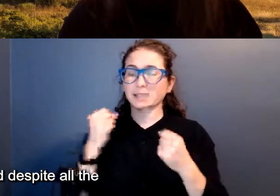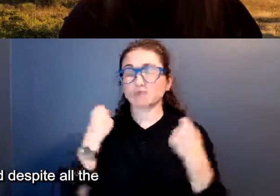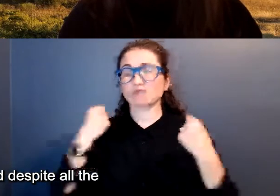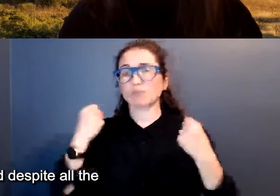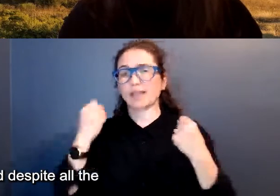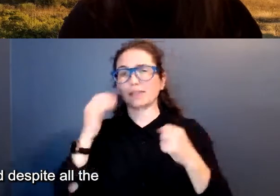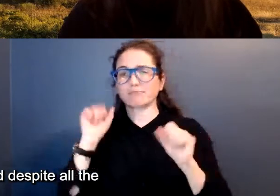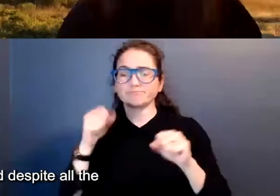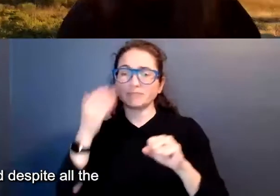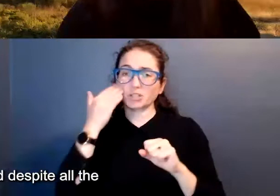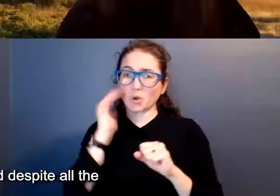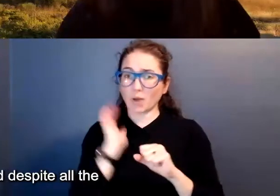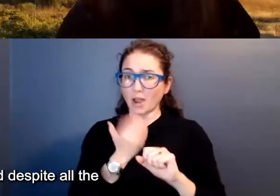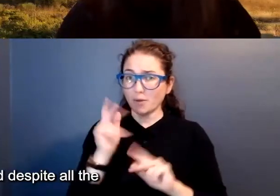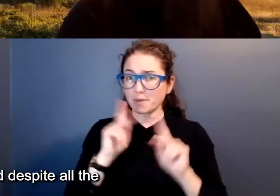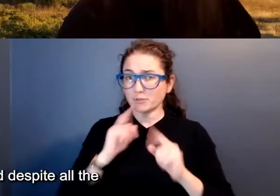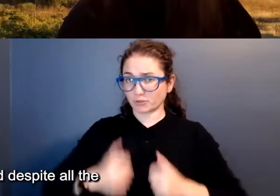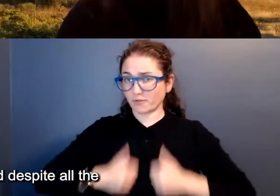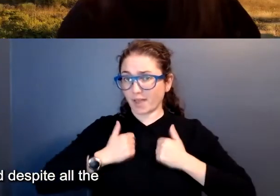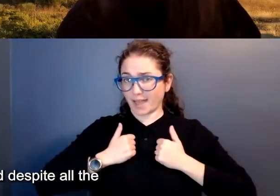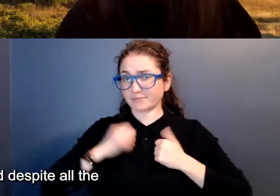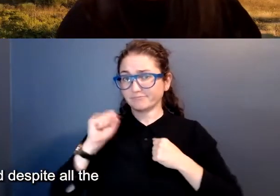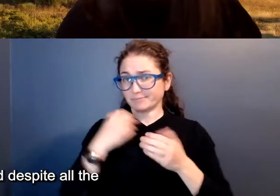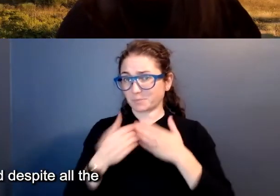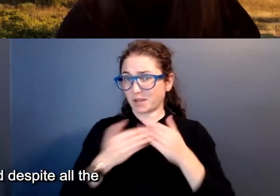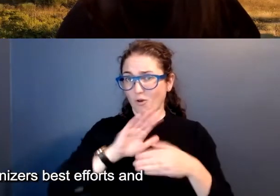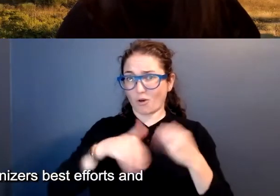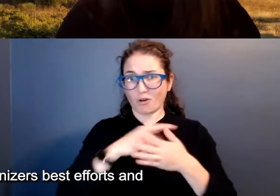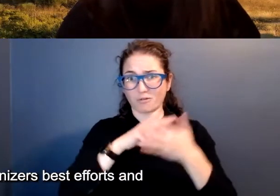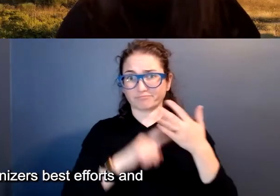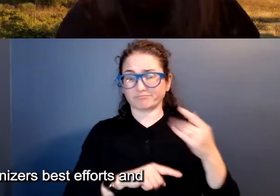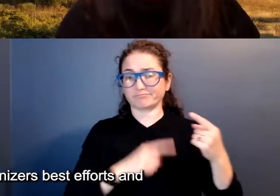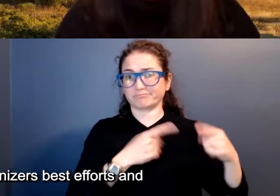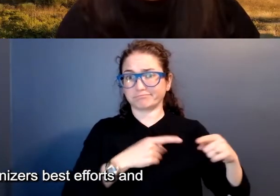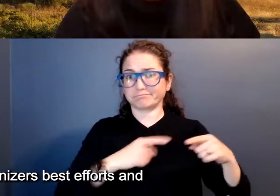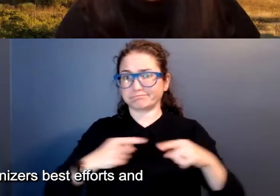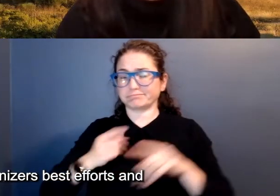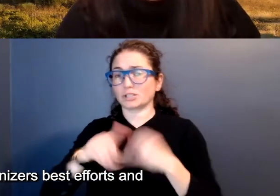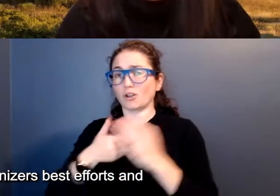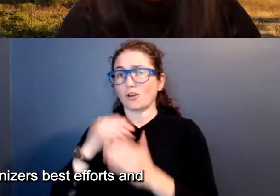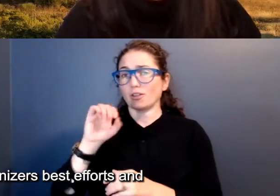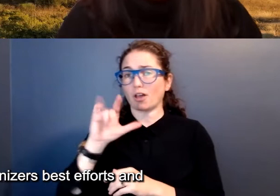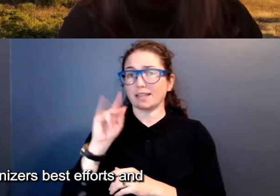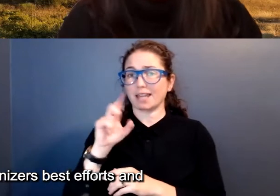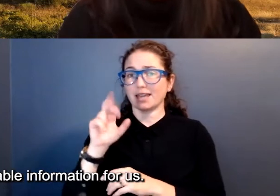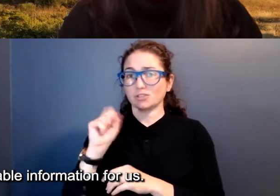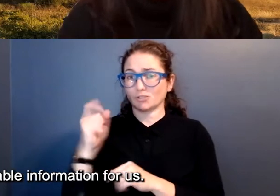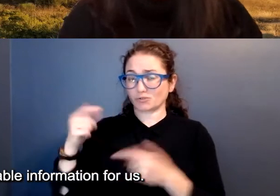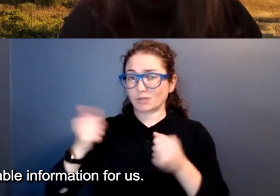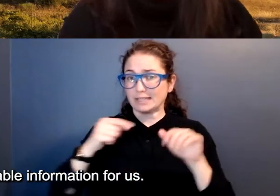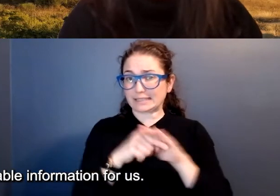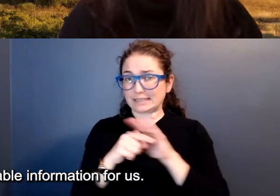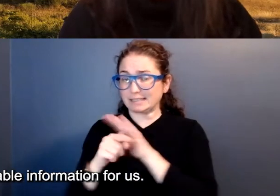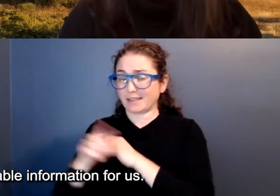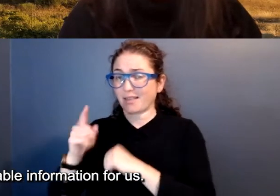that our people survived despite all the odds, and despite the colonizers' best efforts, and they